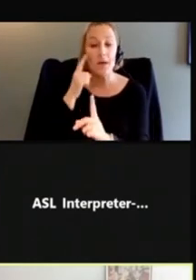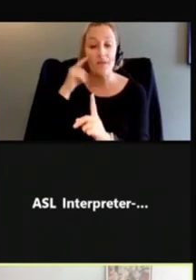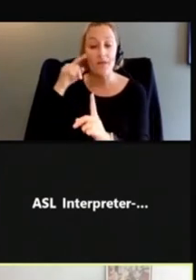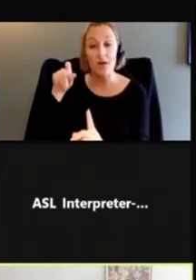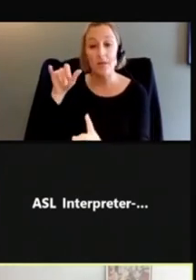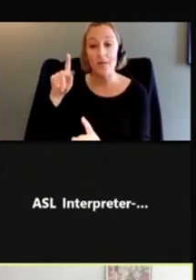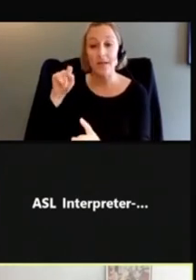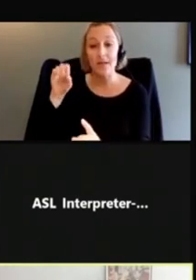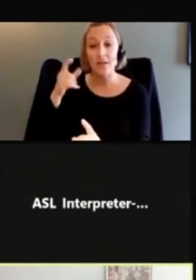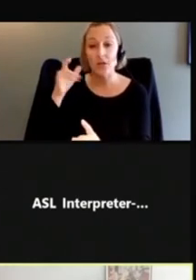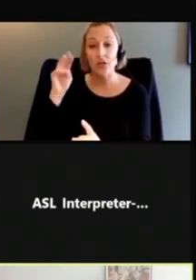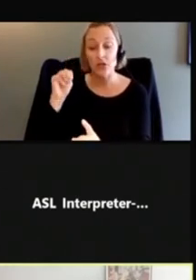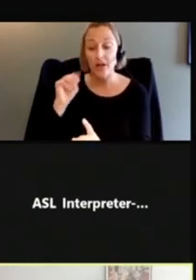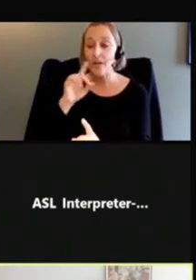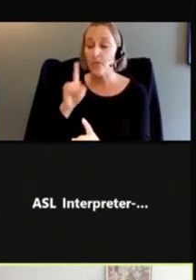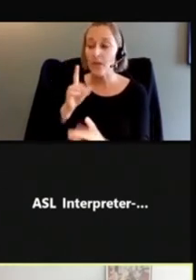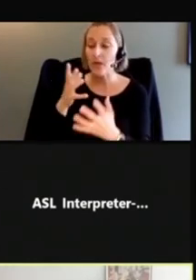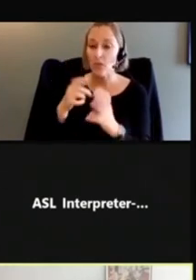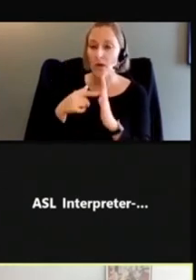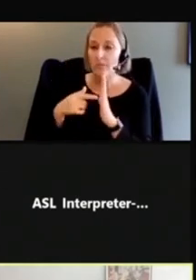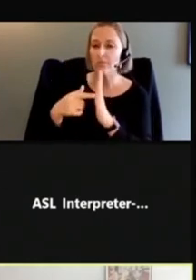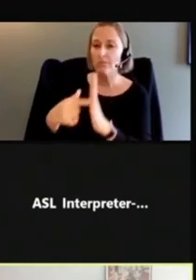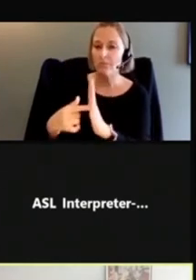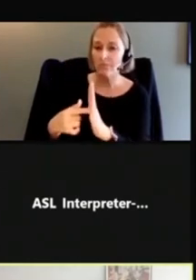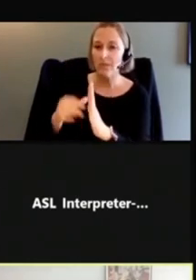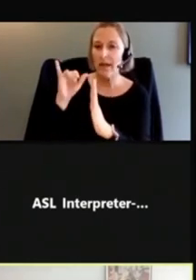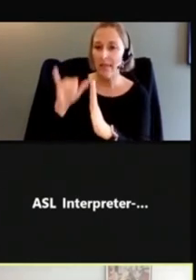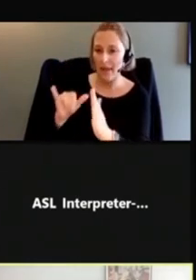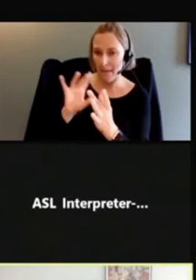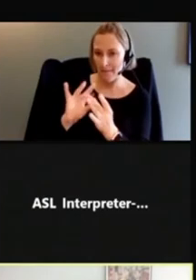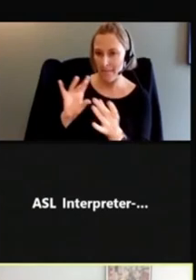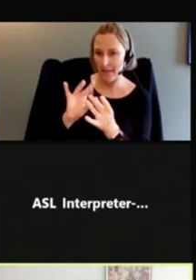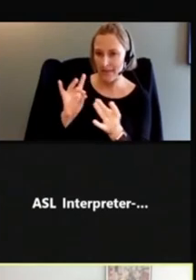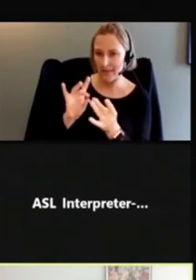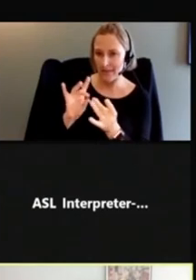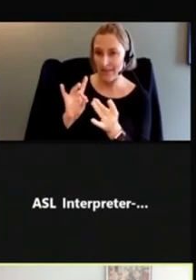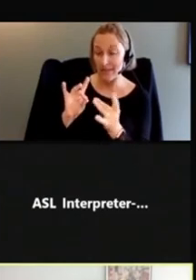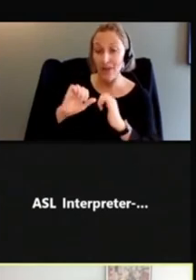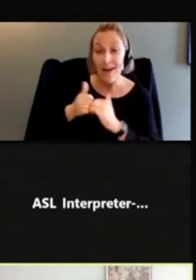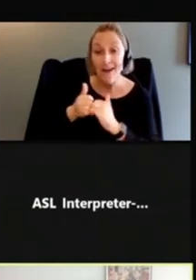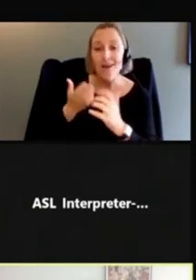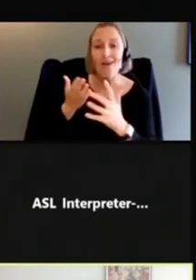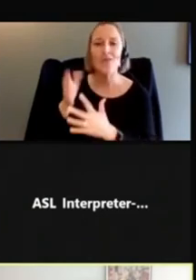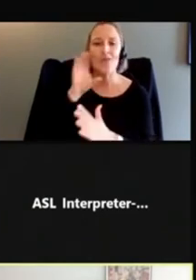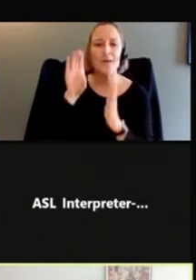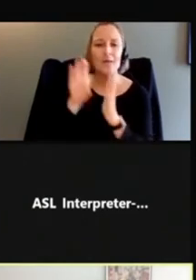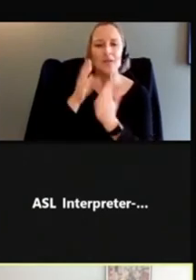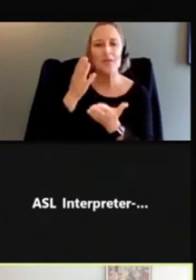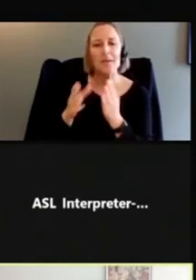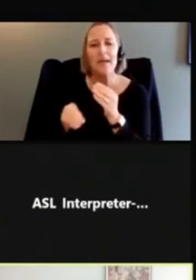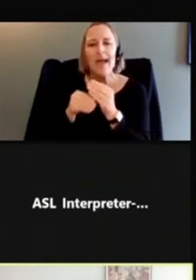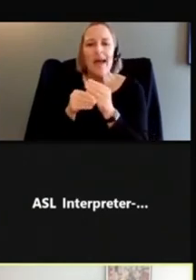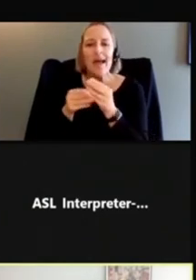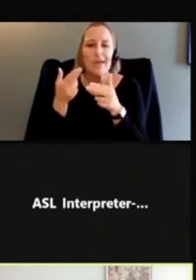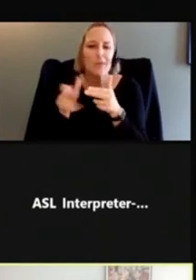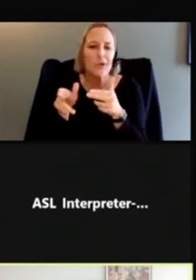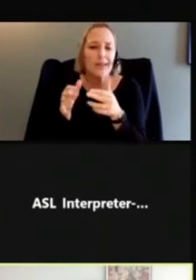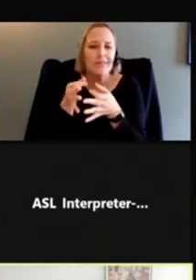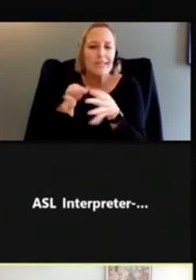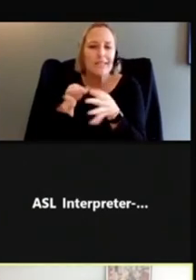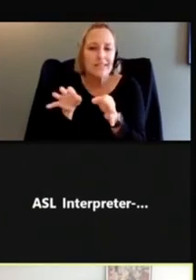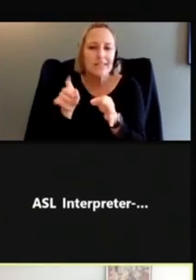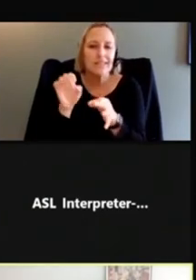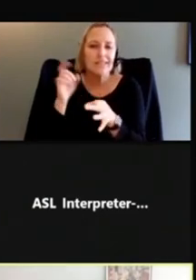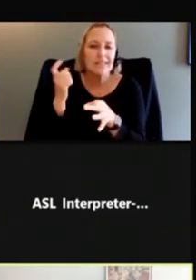the heart of your message through the image and then maybe have a brief text explanation. But you really want people to be able to get